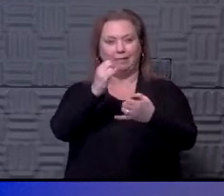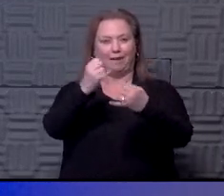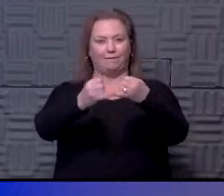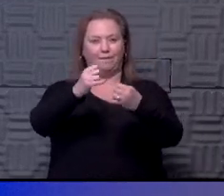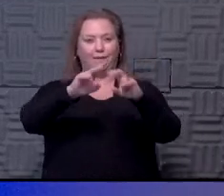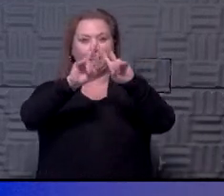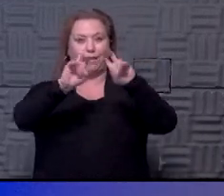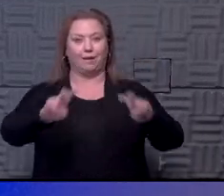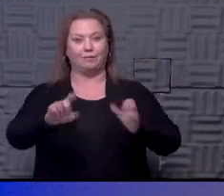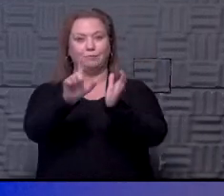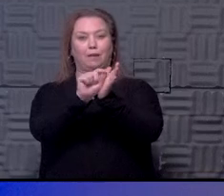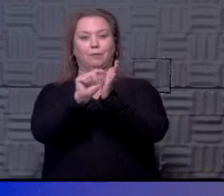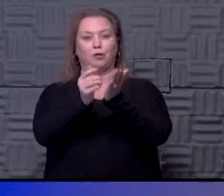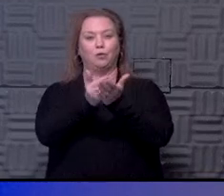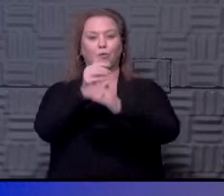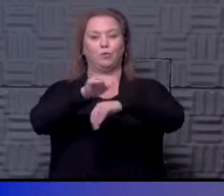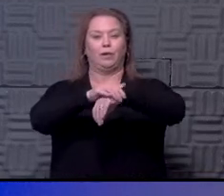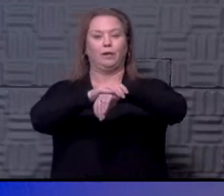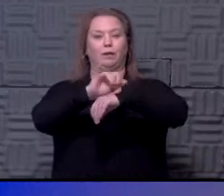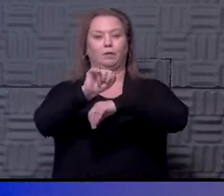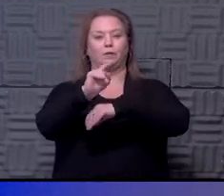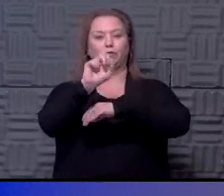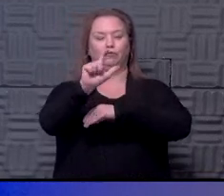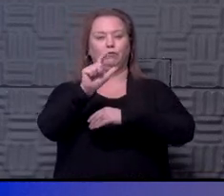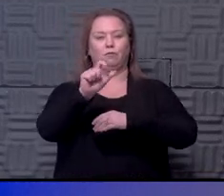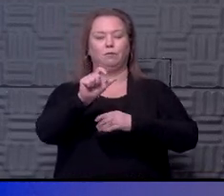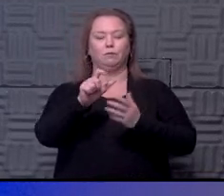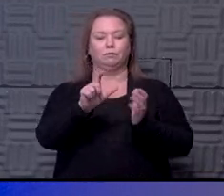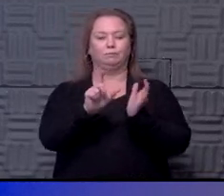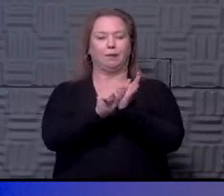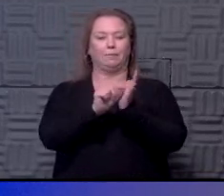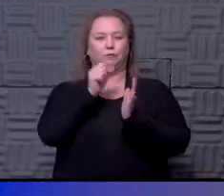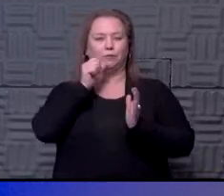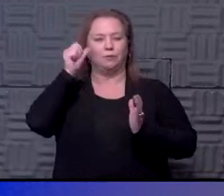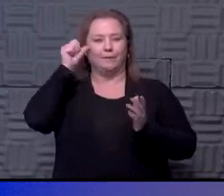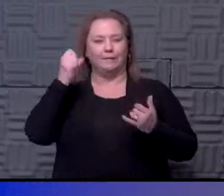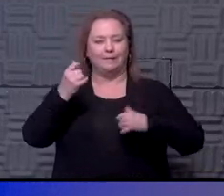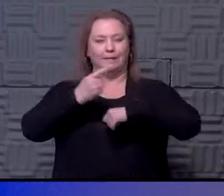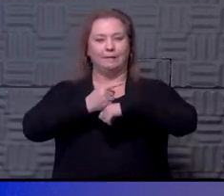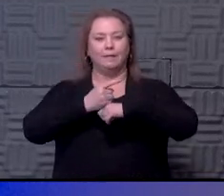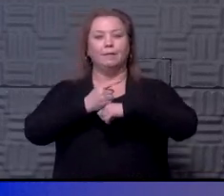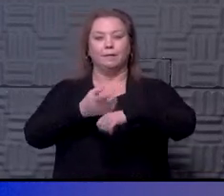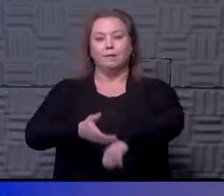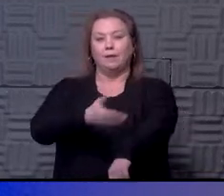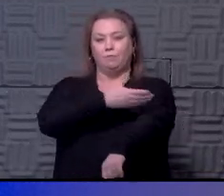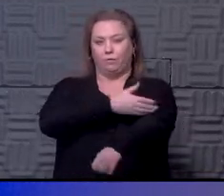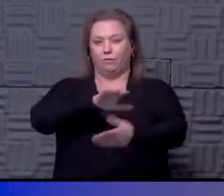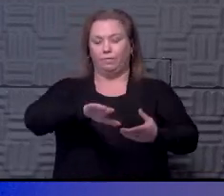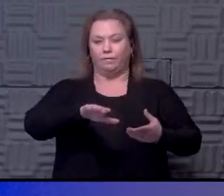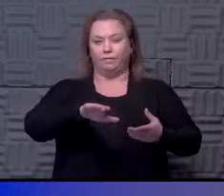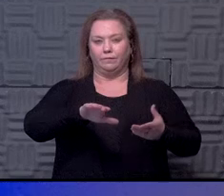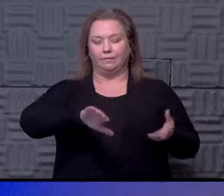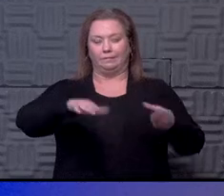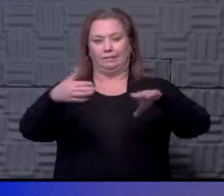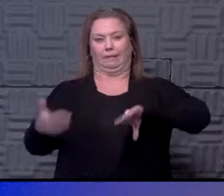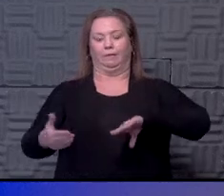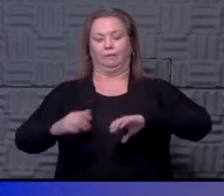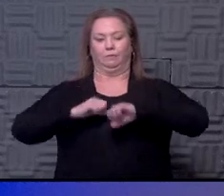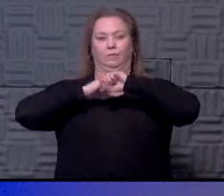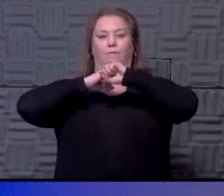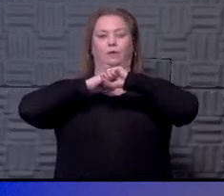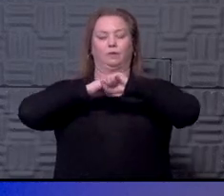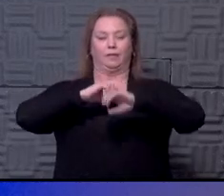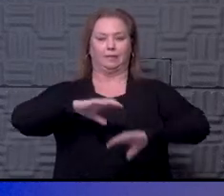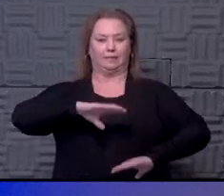analysis published in New England Journal of Medicine either yesterday or today that shows an improved mortality rate for those people that meet that criteria